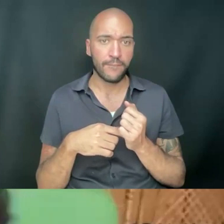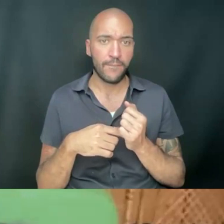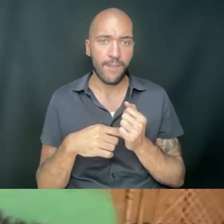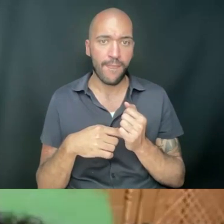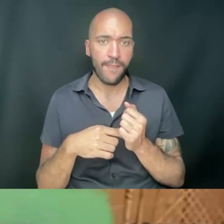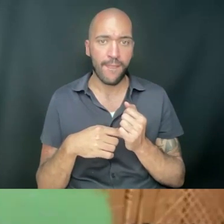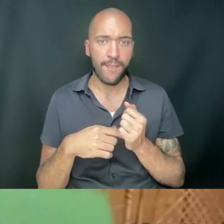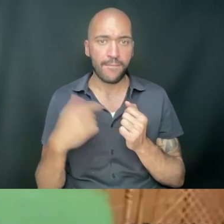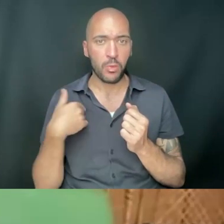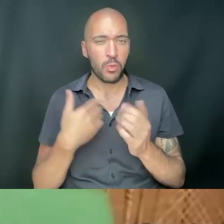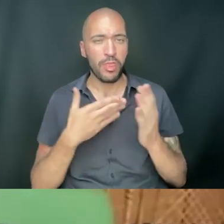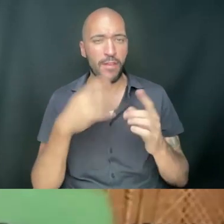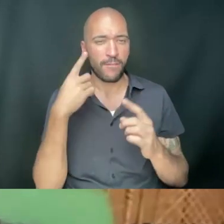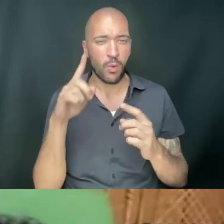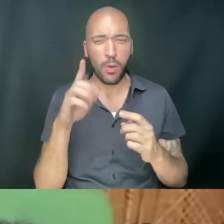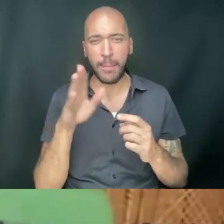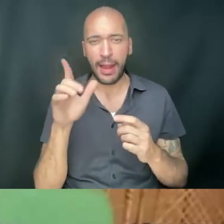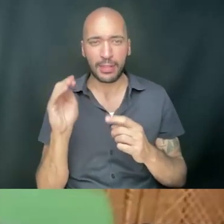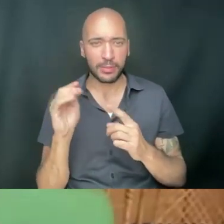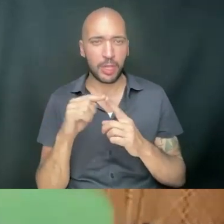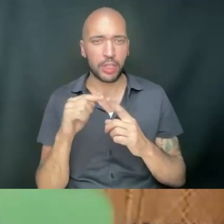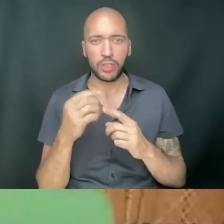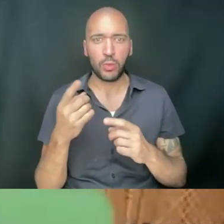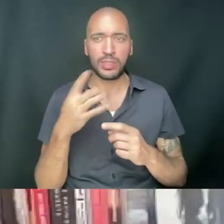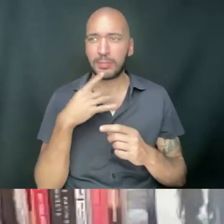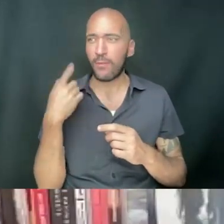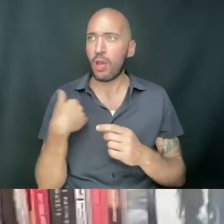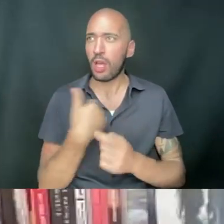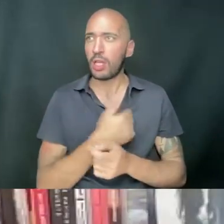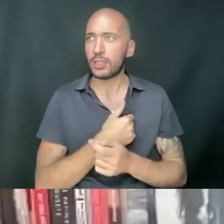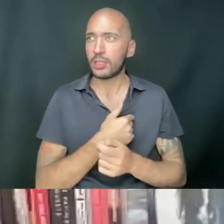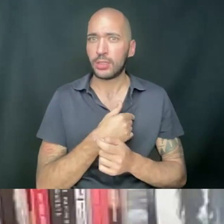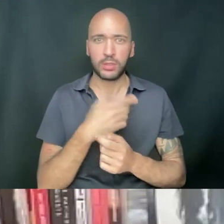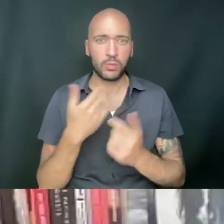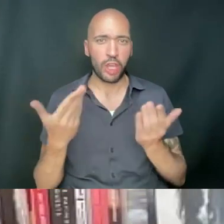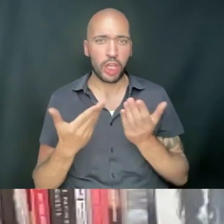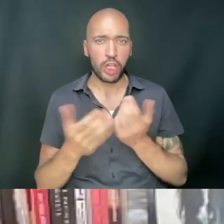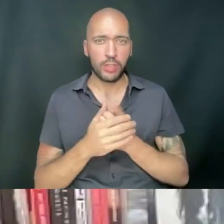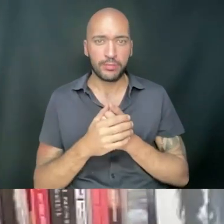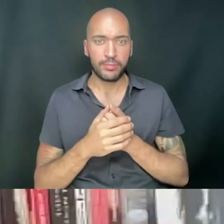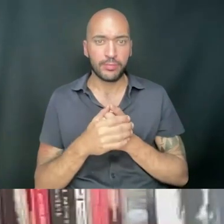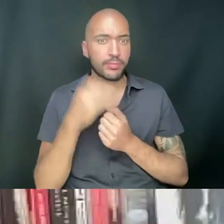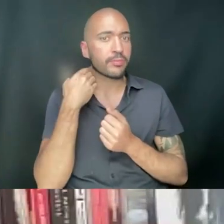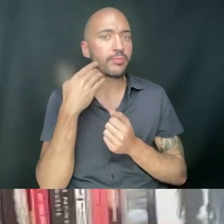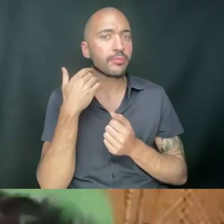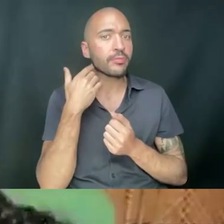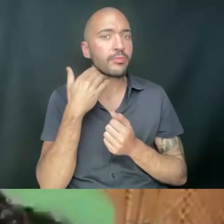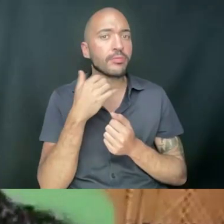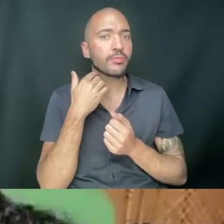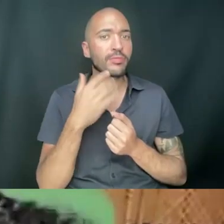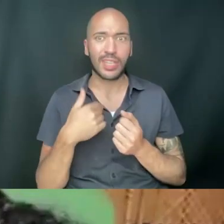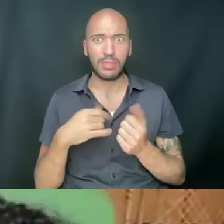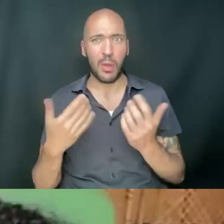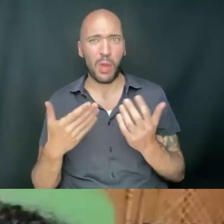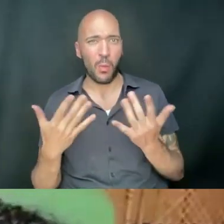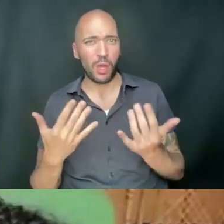were there for Black Lives Matter, where, like, no one is speaking for us. Where are they here? And I was, like, wait, what?